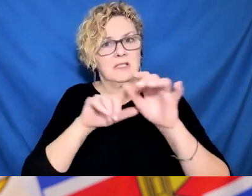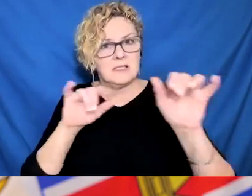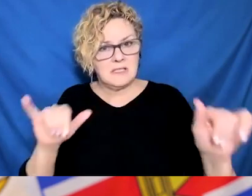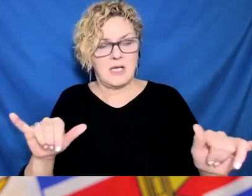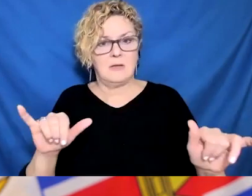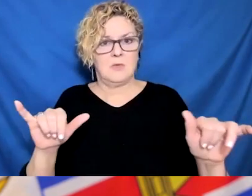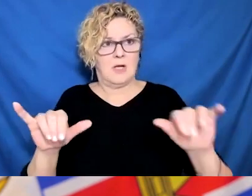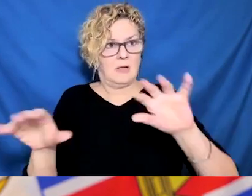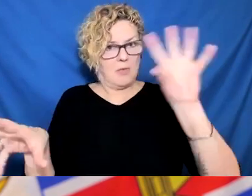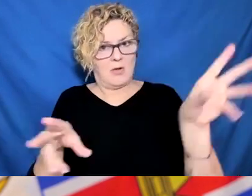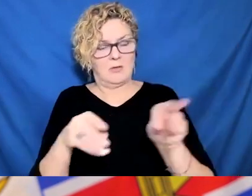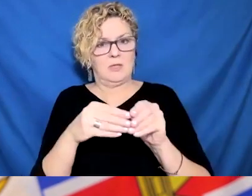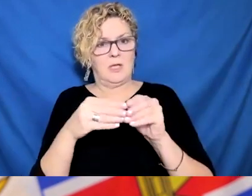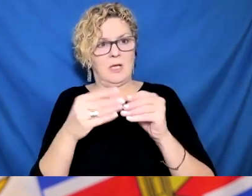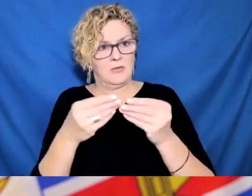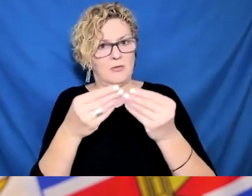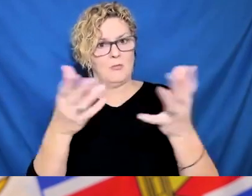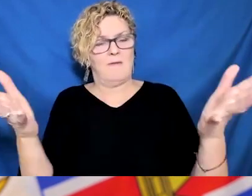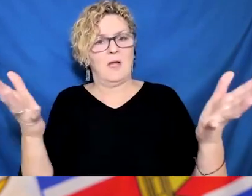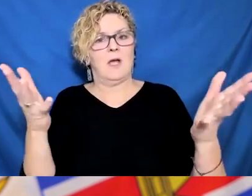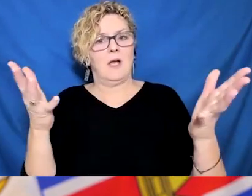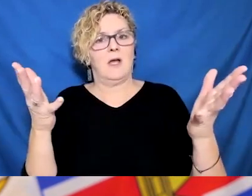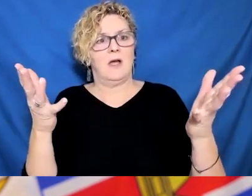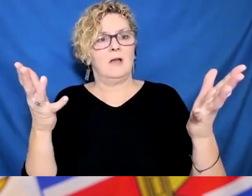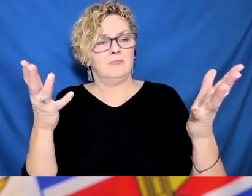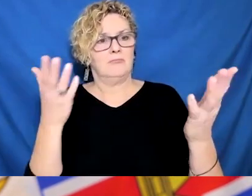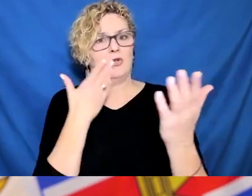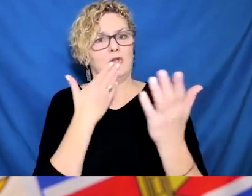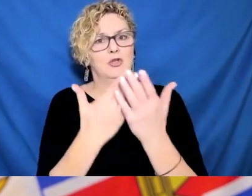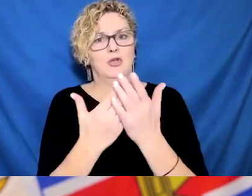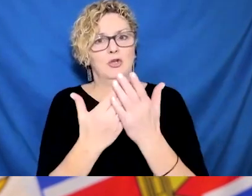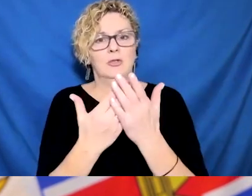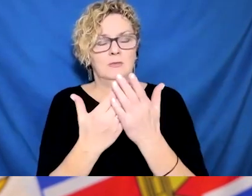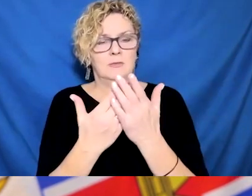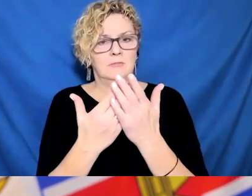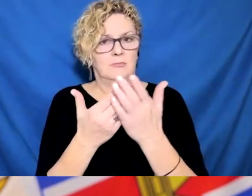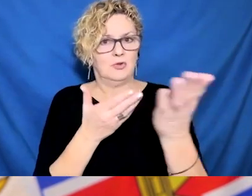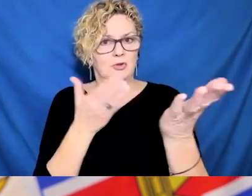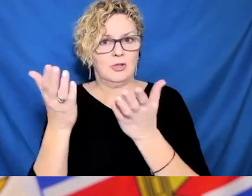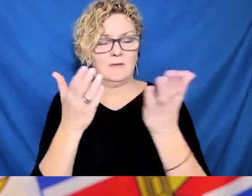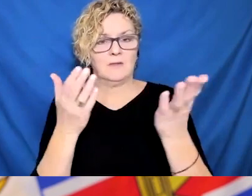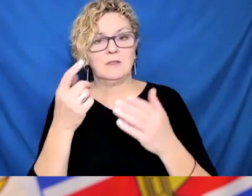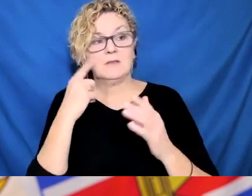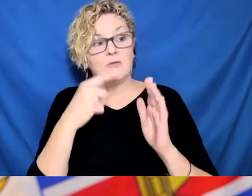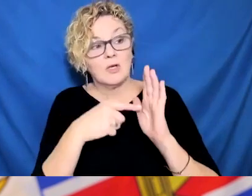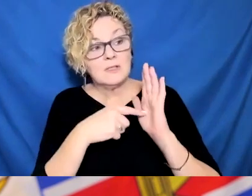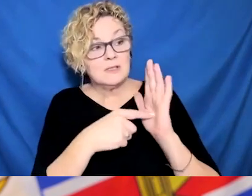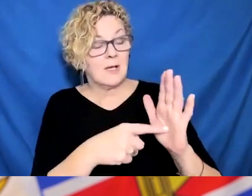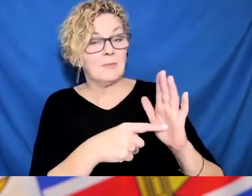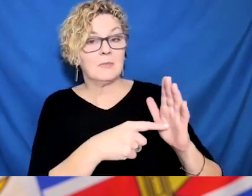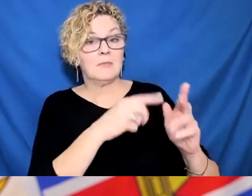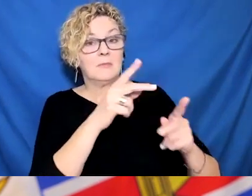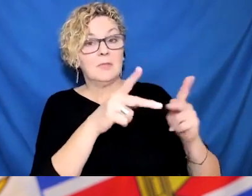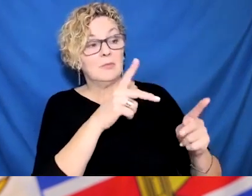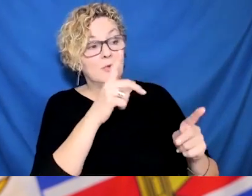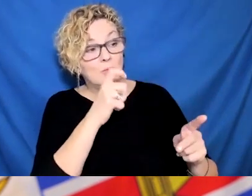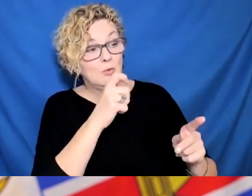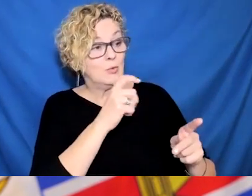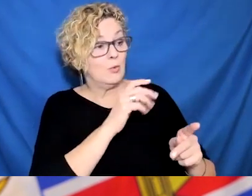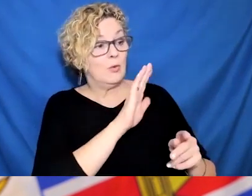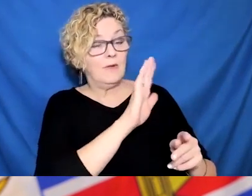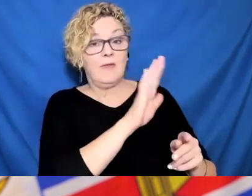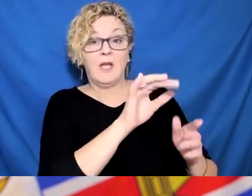Yeah, this might be a better question for Minister Dix. But there are reports that a new policy from Fraser Health says